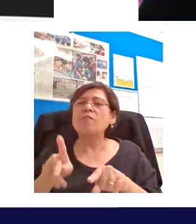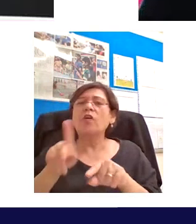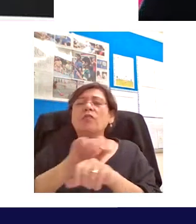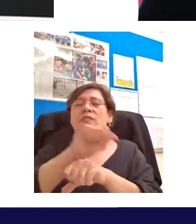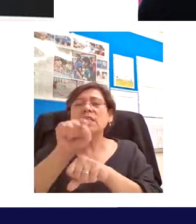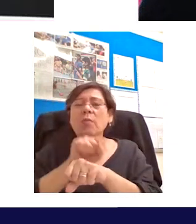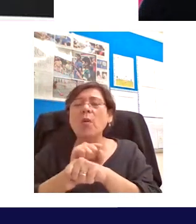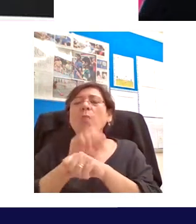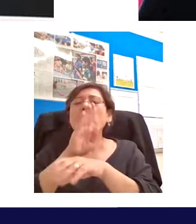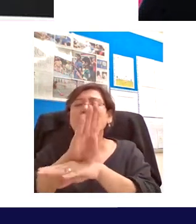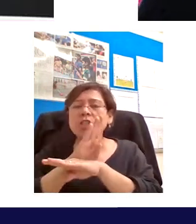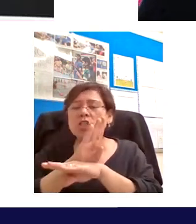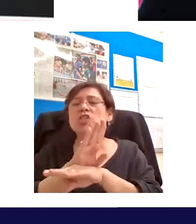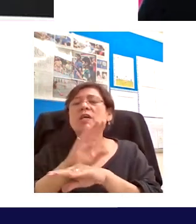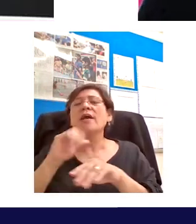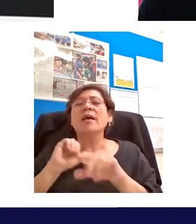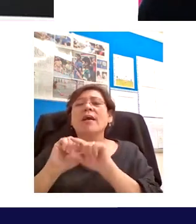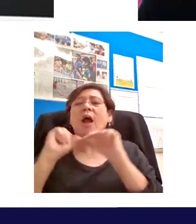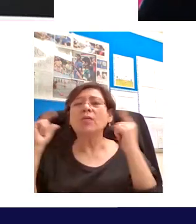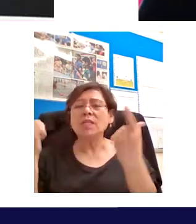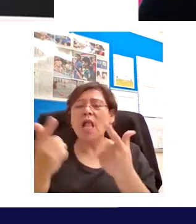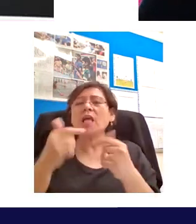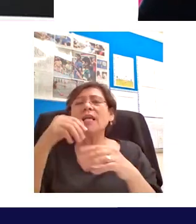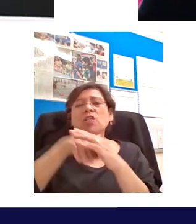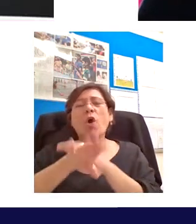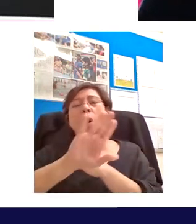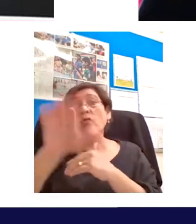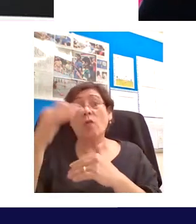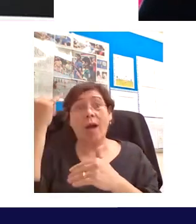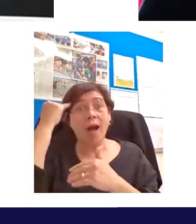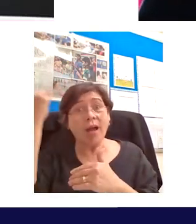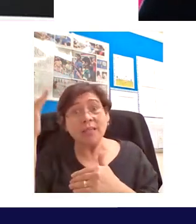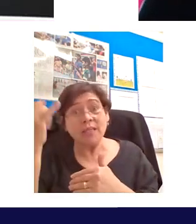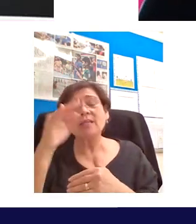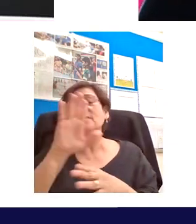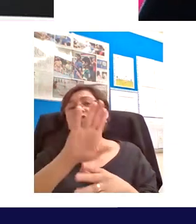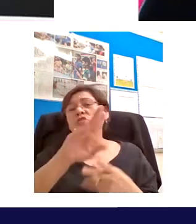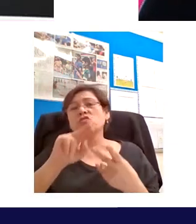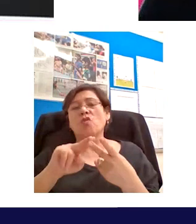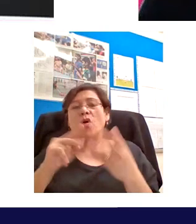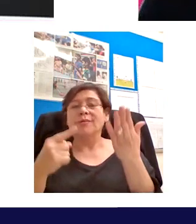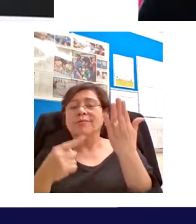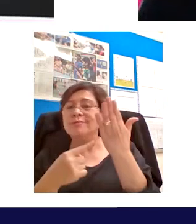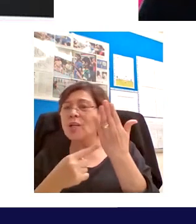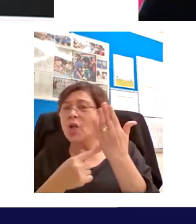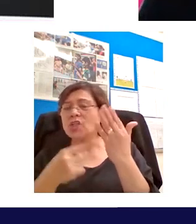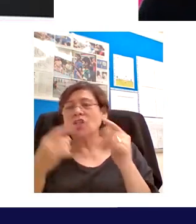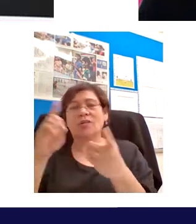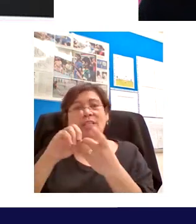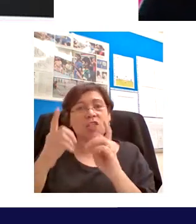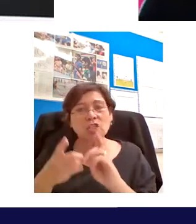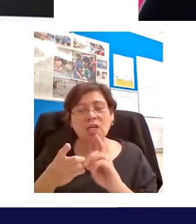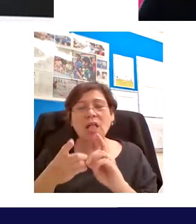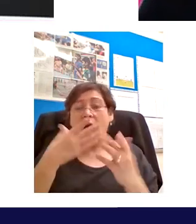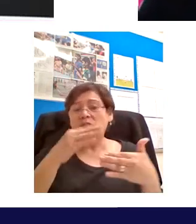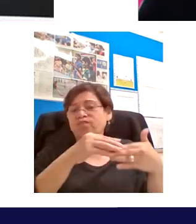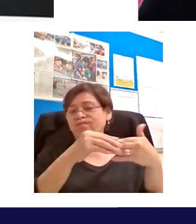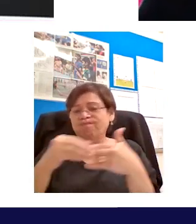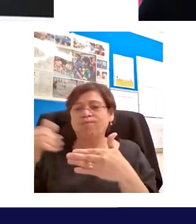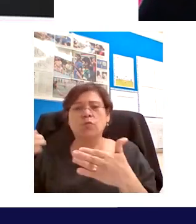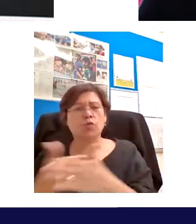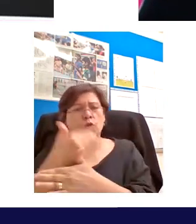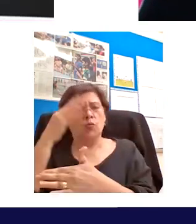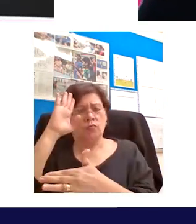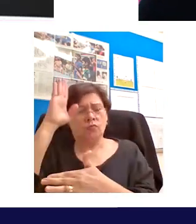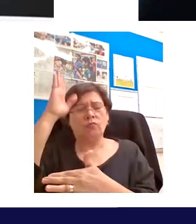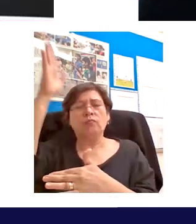for all the insights he's given us today into uh how digital technology is is leading the way to help